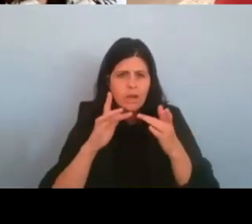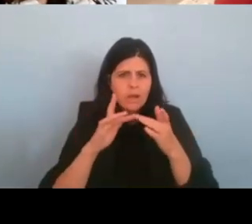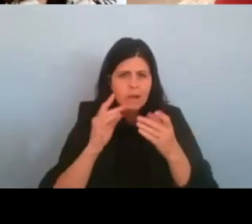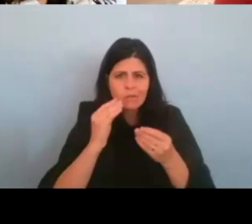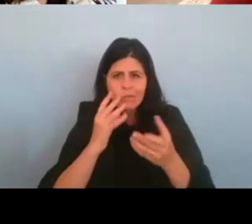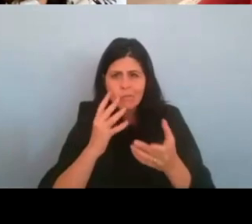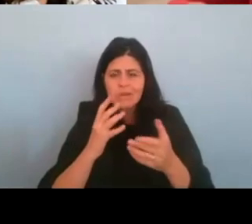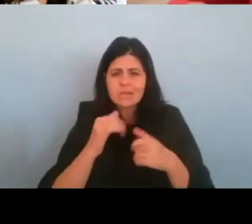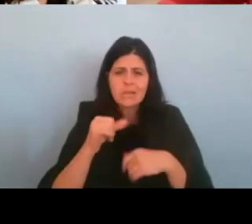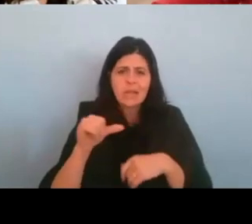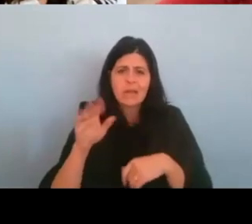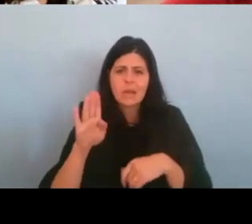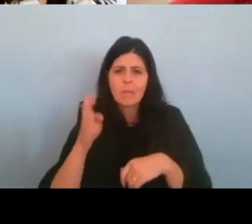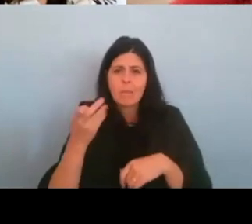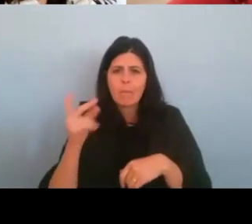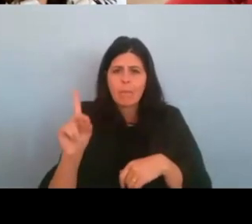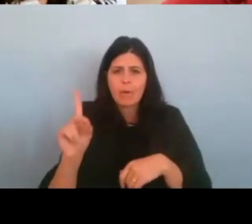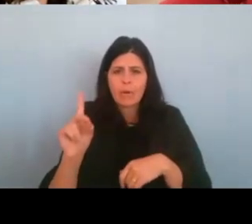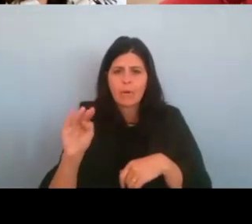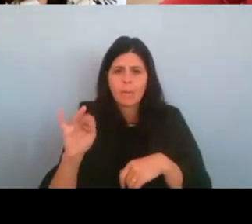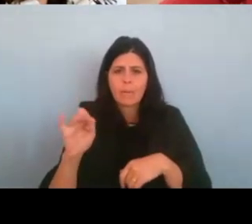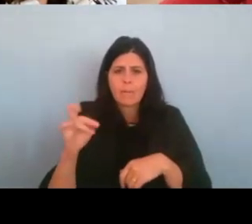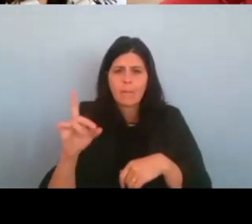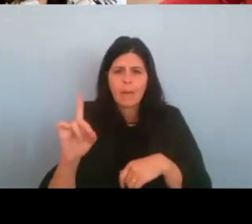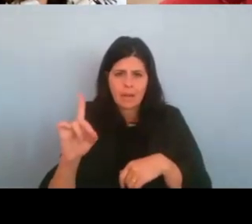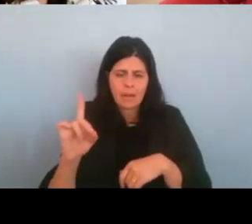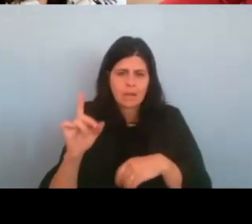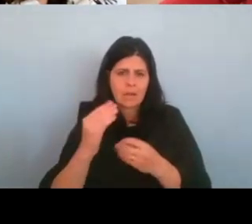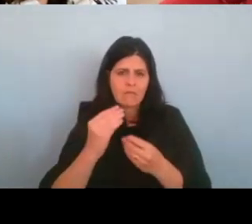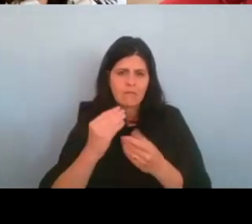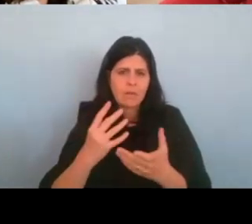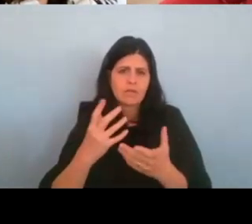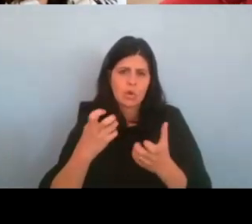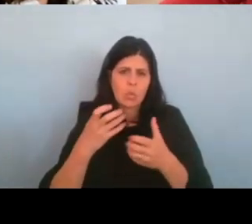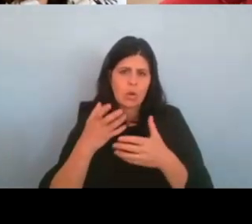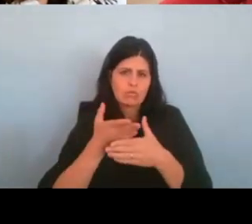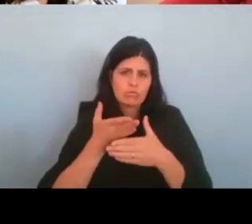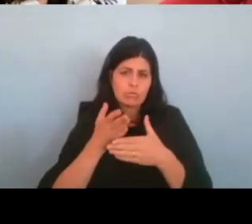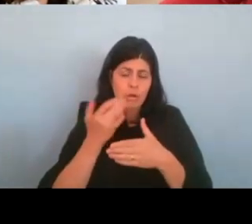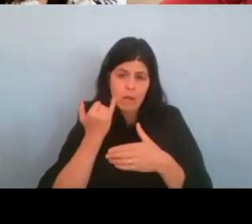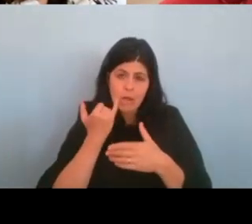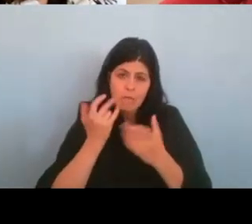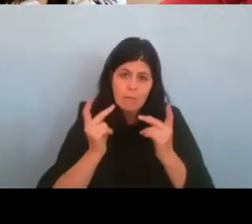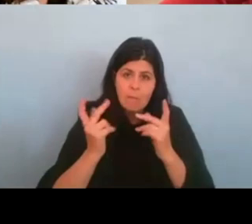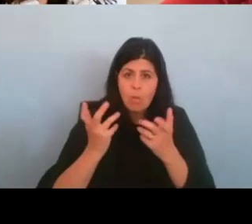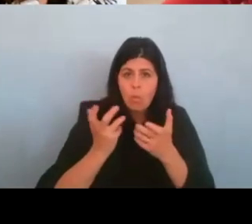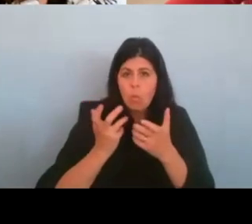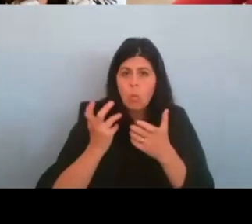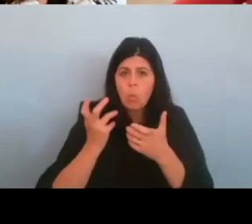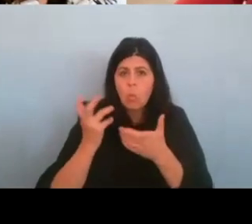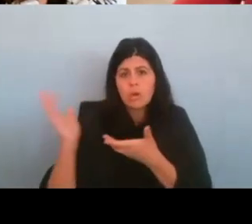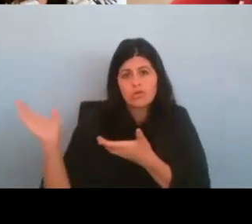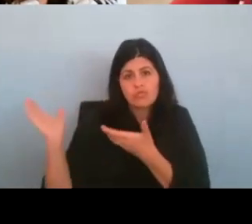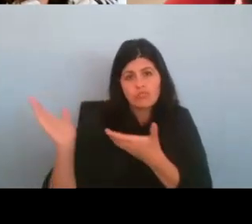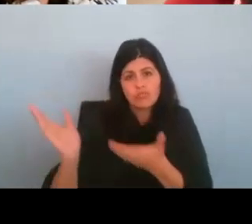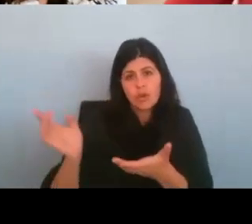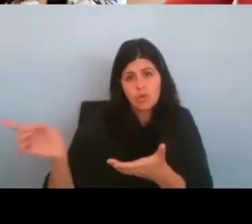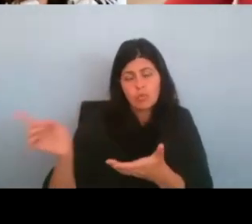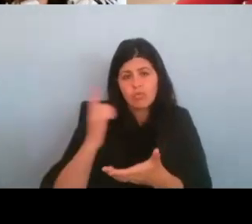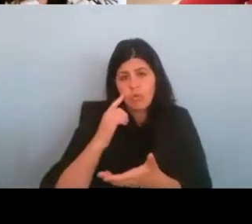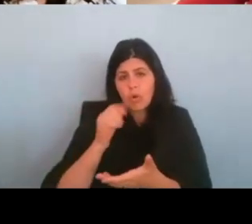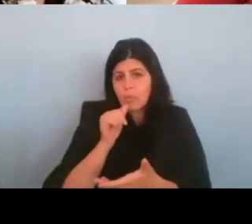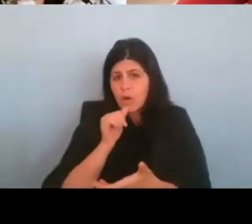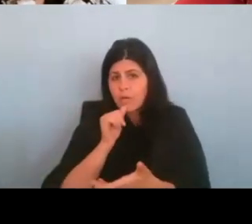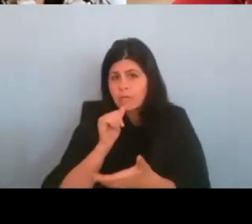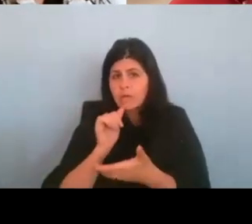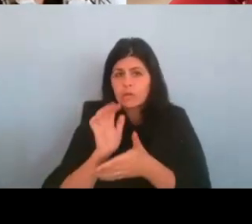sort of bird mind, um, information that you want to share? Like if people want to bring you for a private screening now,